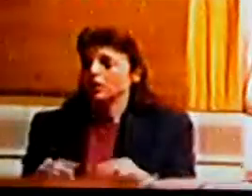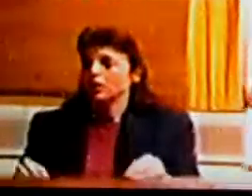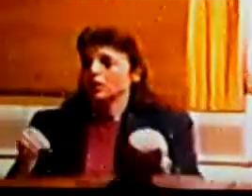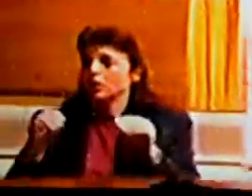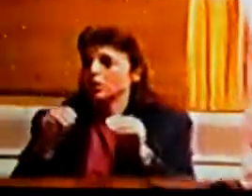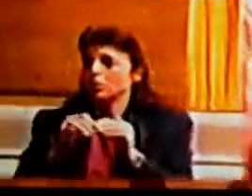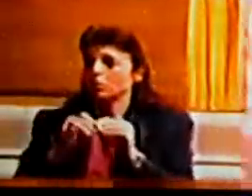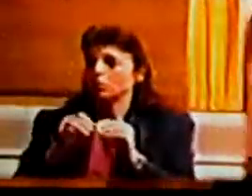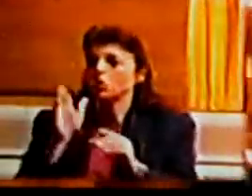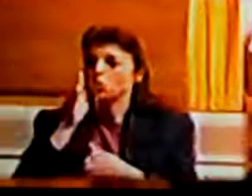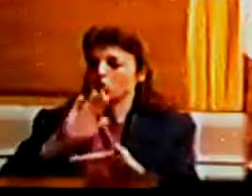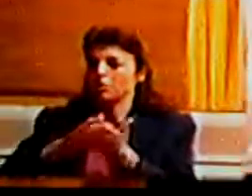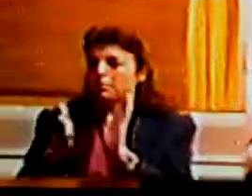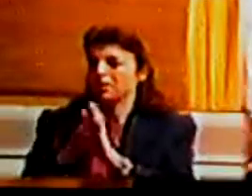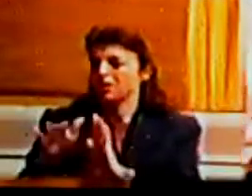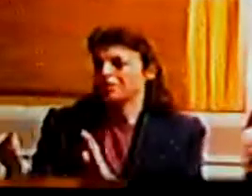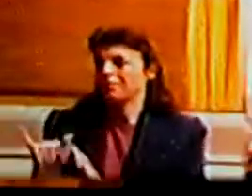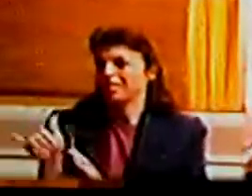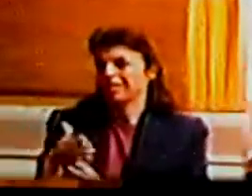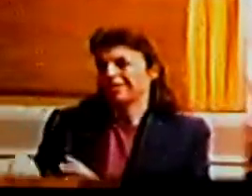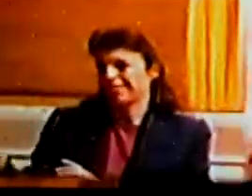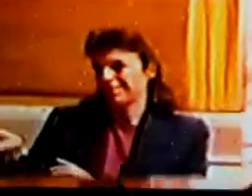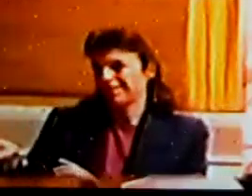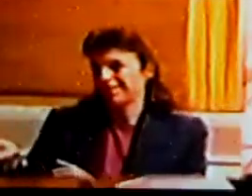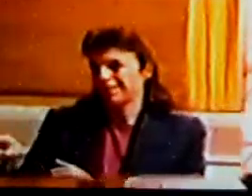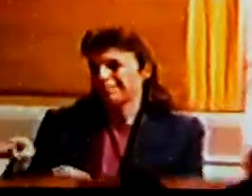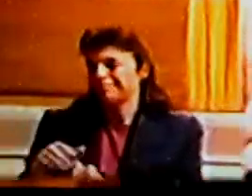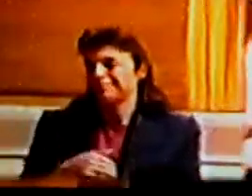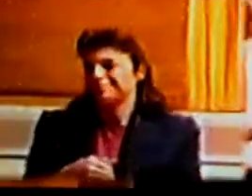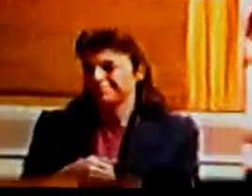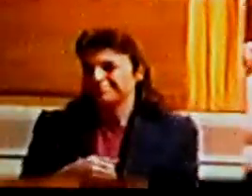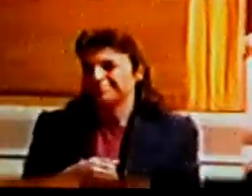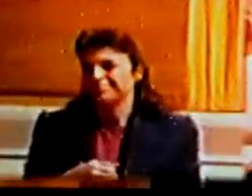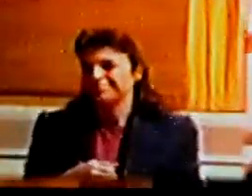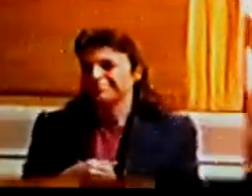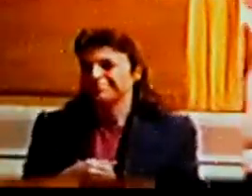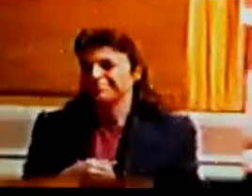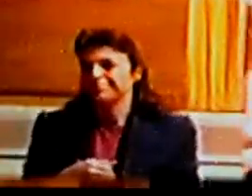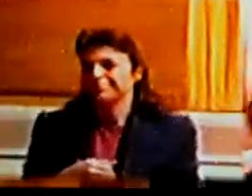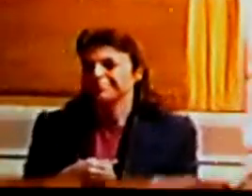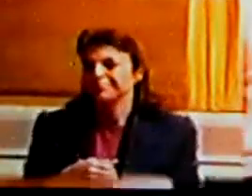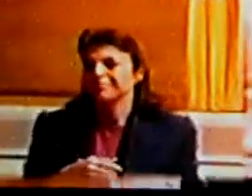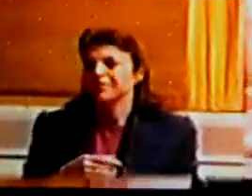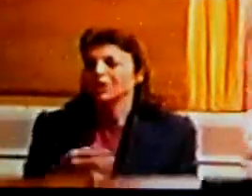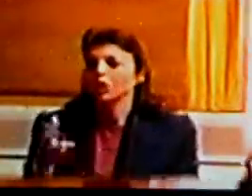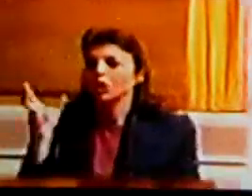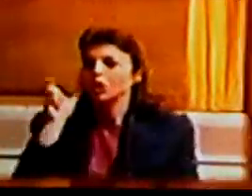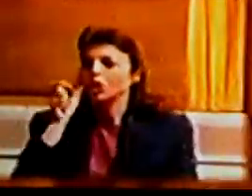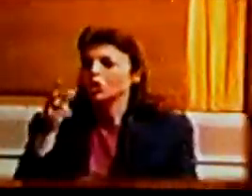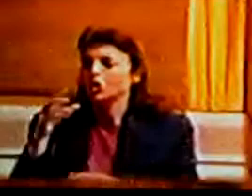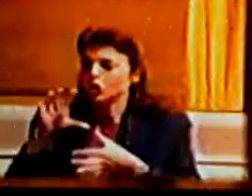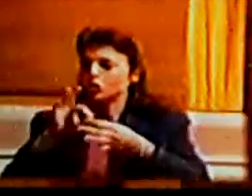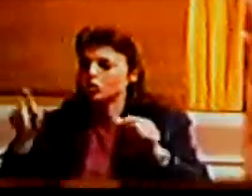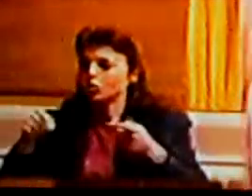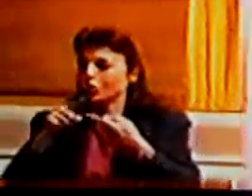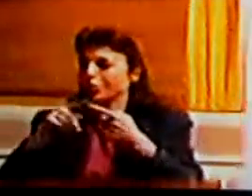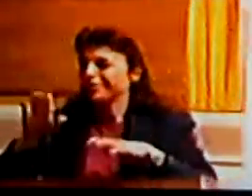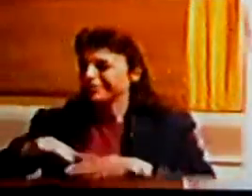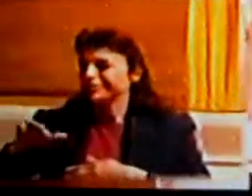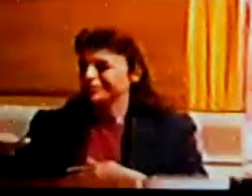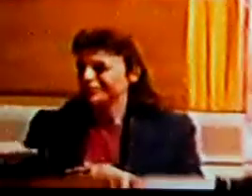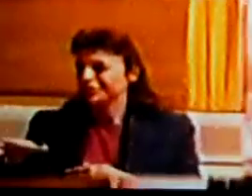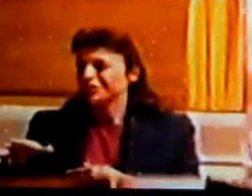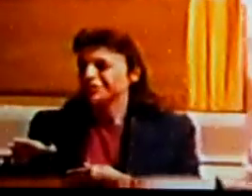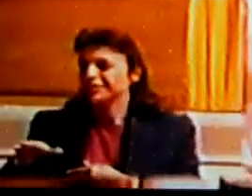become it's the complete opposite of the law of modeling i mean you heard this nursery rhyme when we're children it's such a shame that adults don't